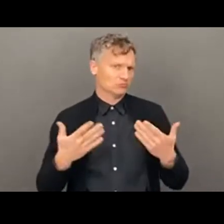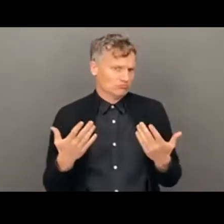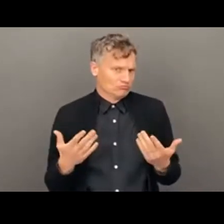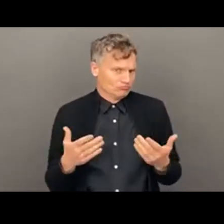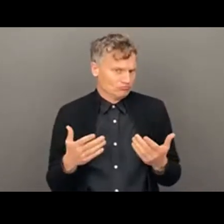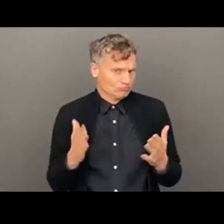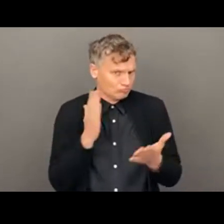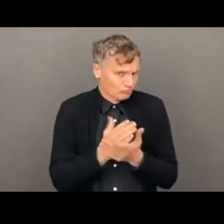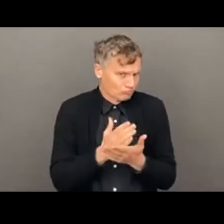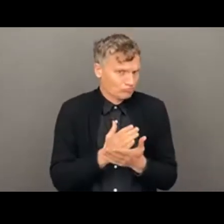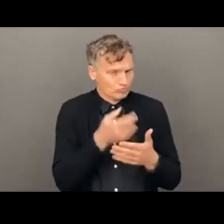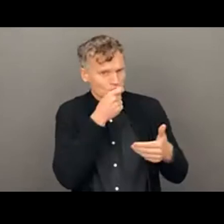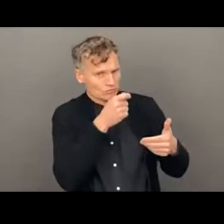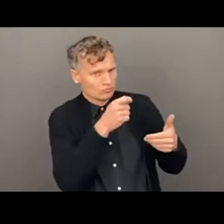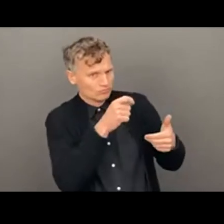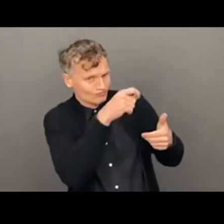um,